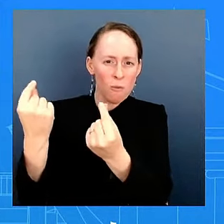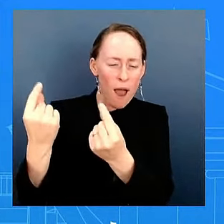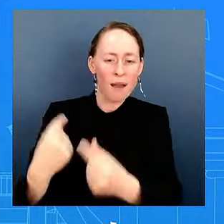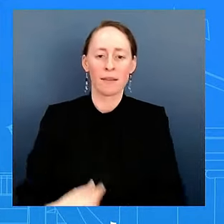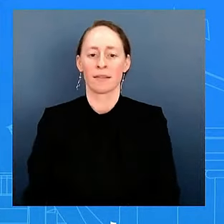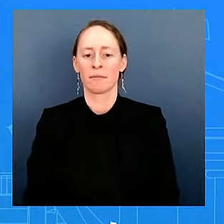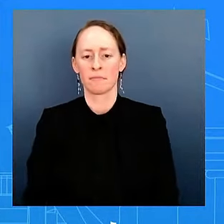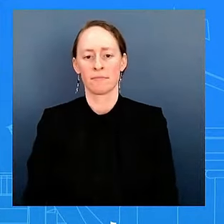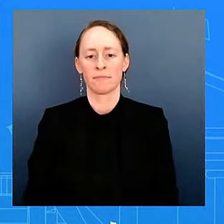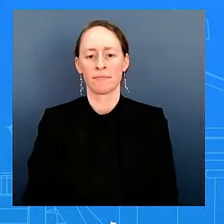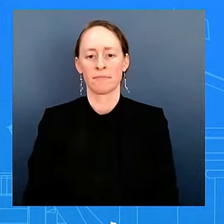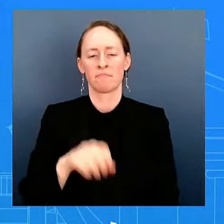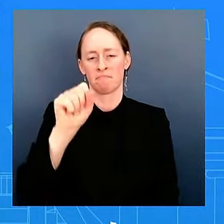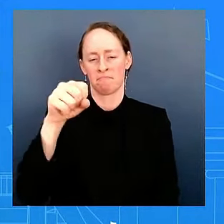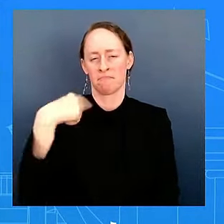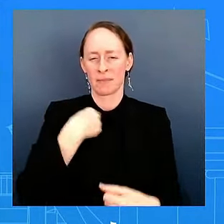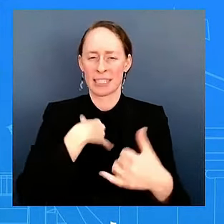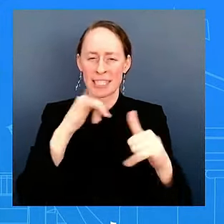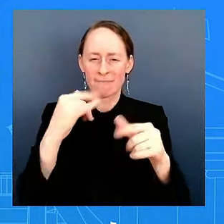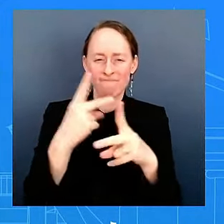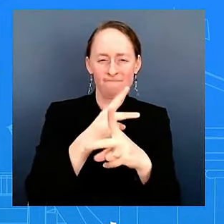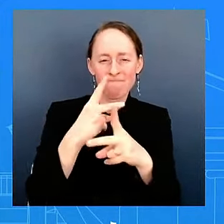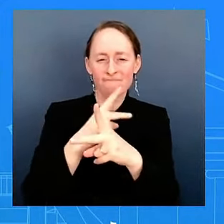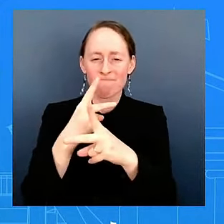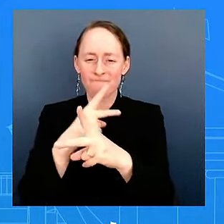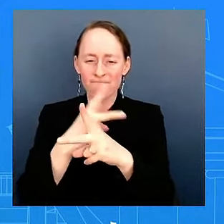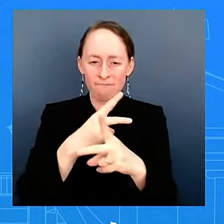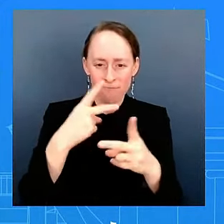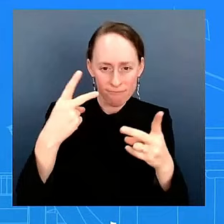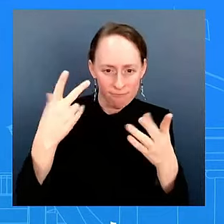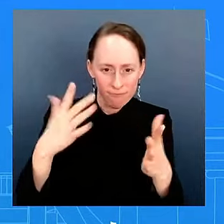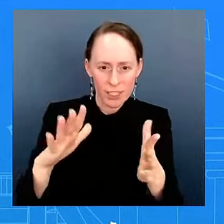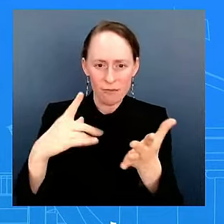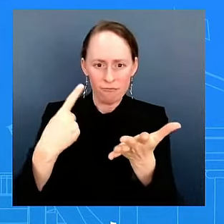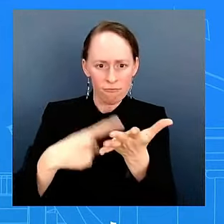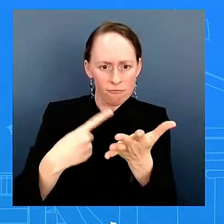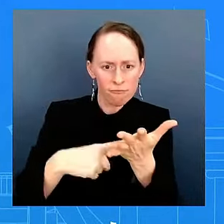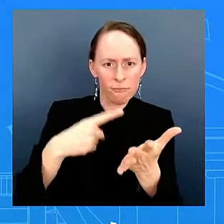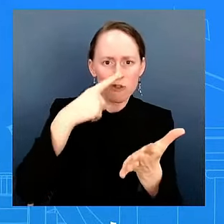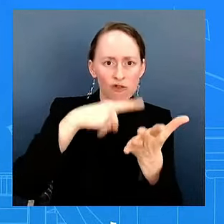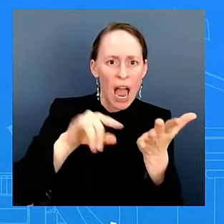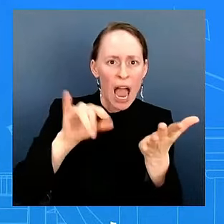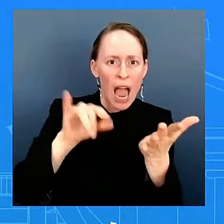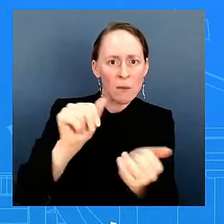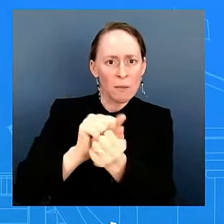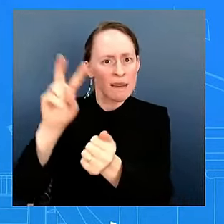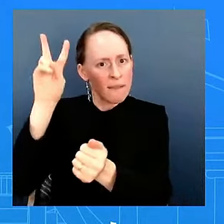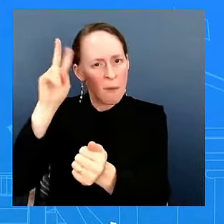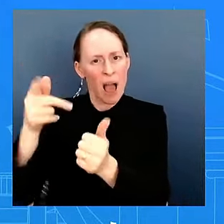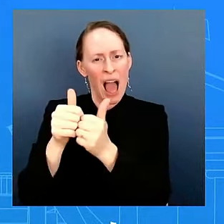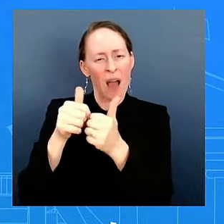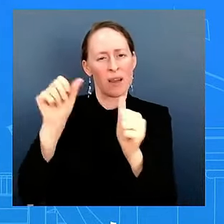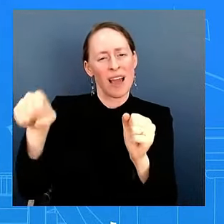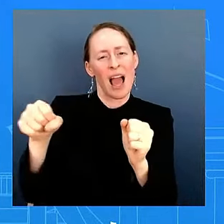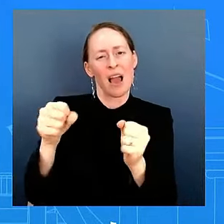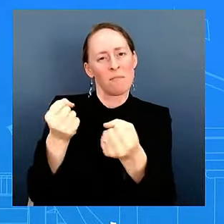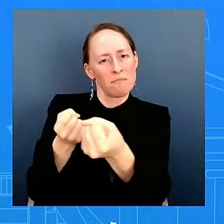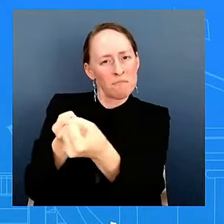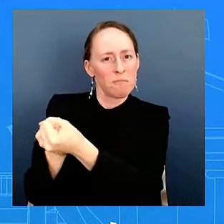spoken with the Vice President about how he can best support her? In other words, is he